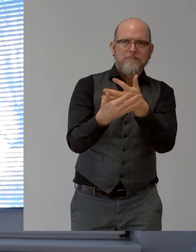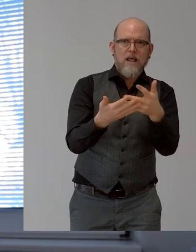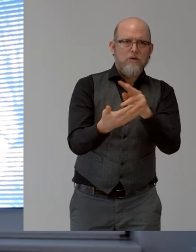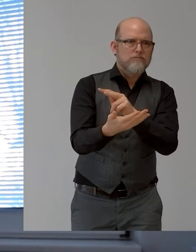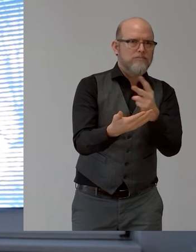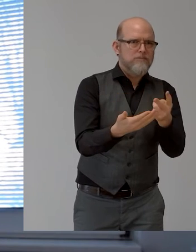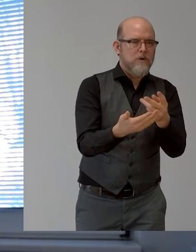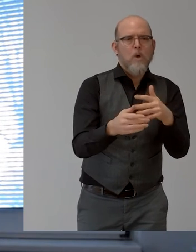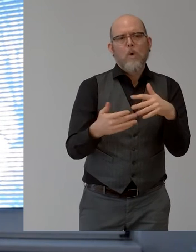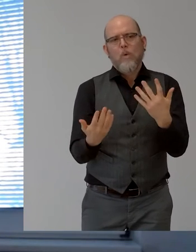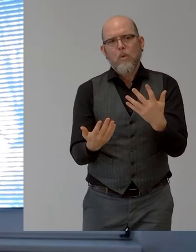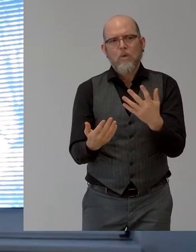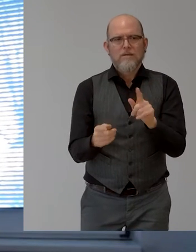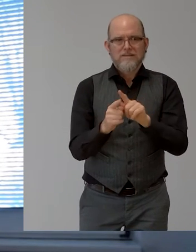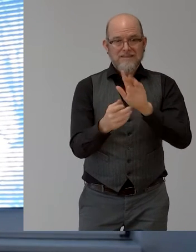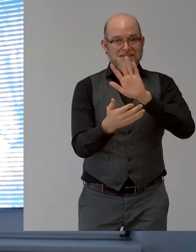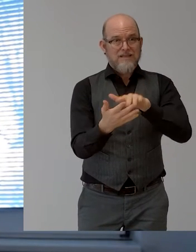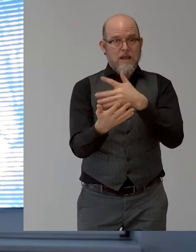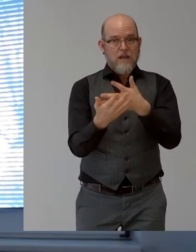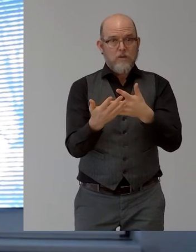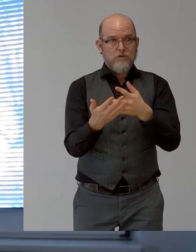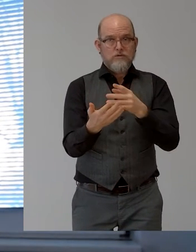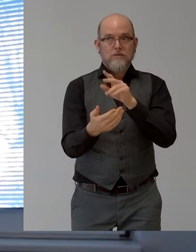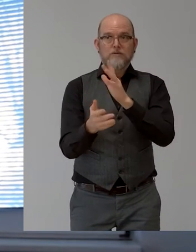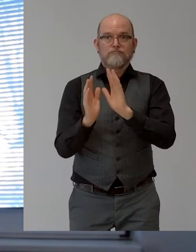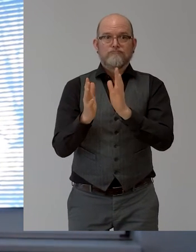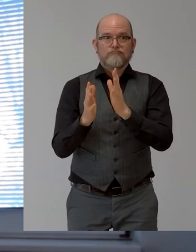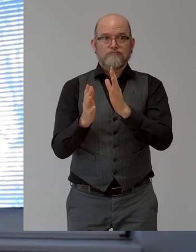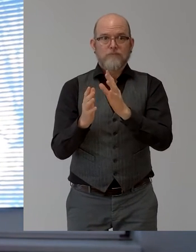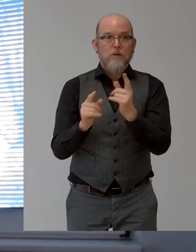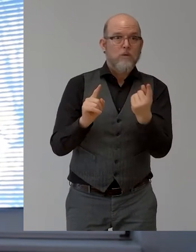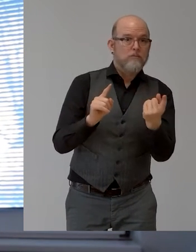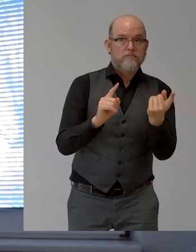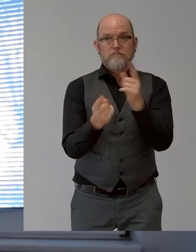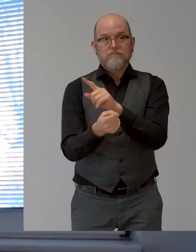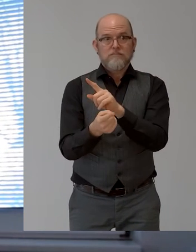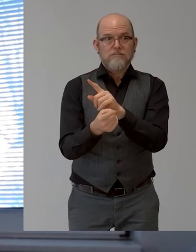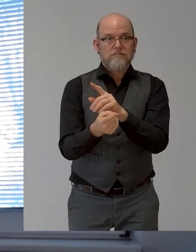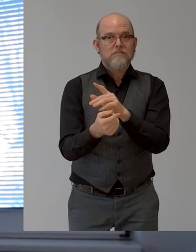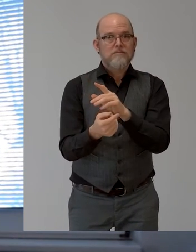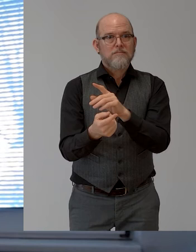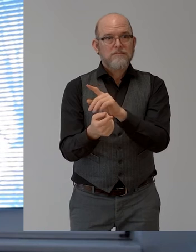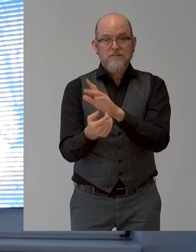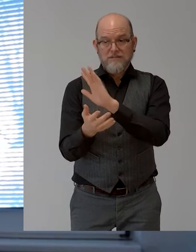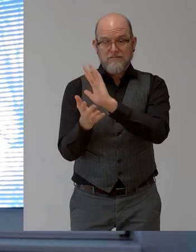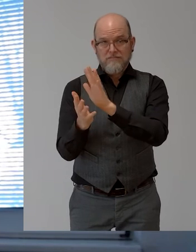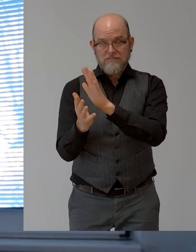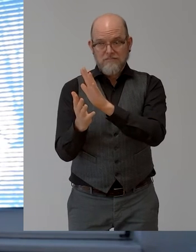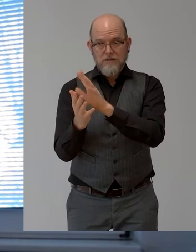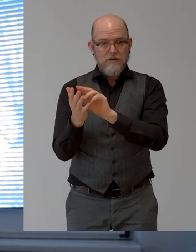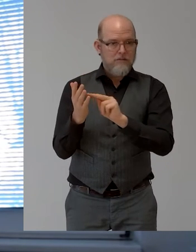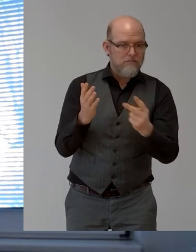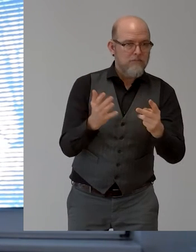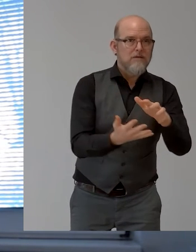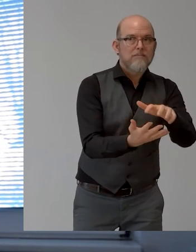translate sign language into text. video recognition and things like this. So we see a lot of development